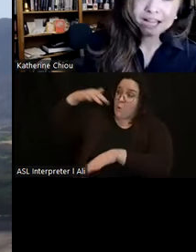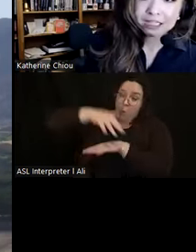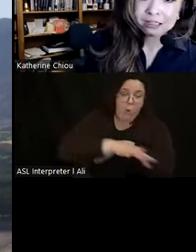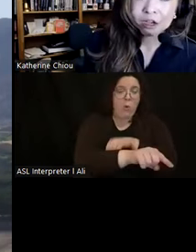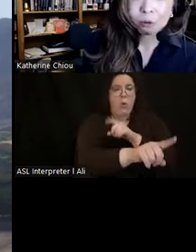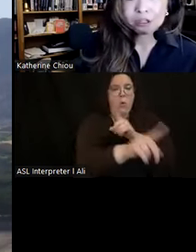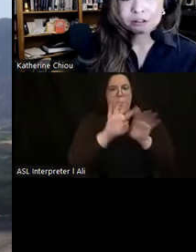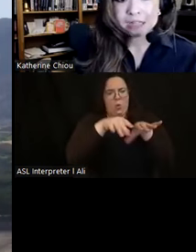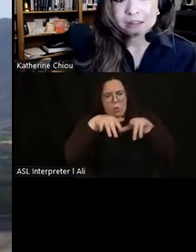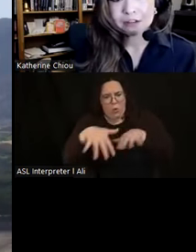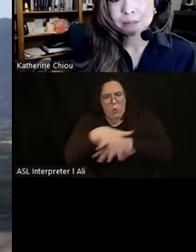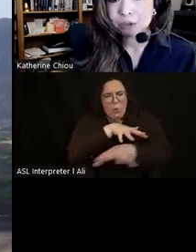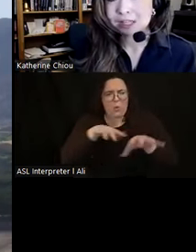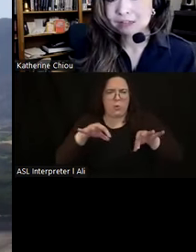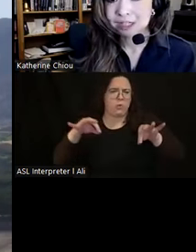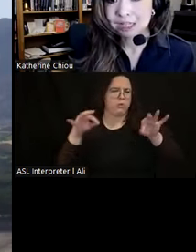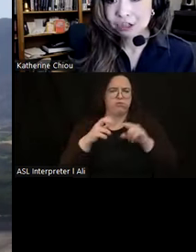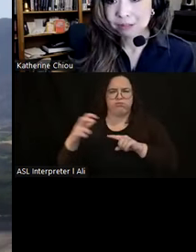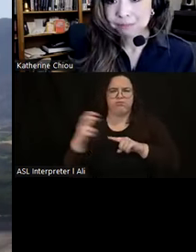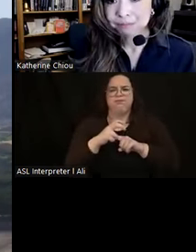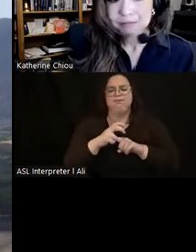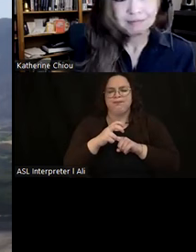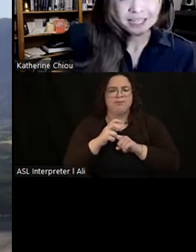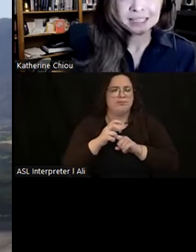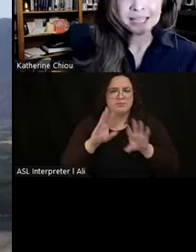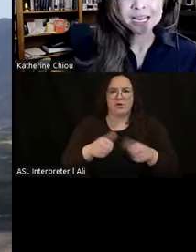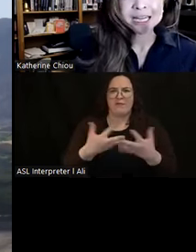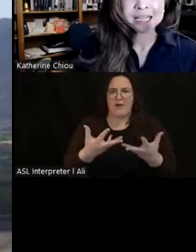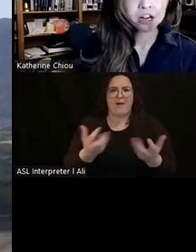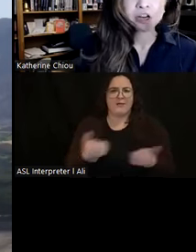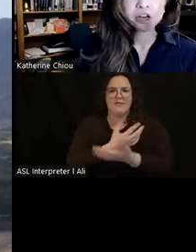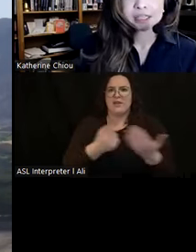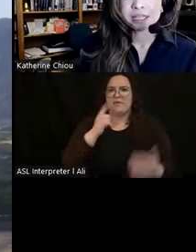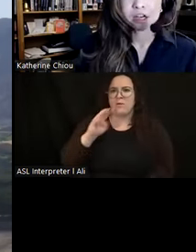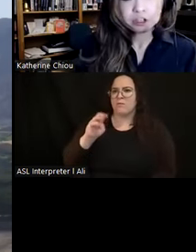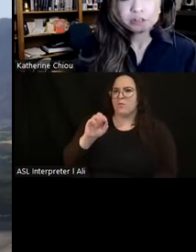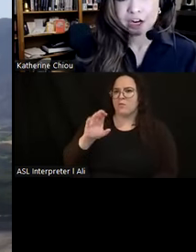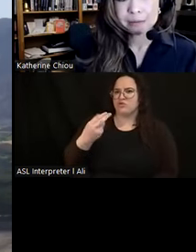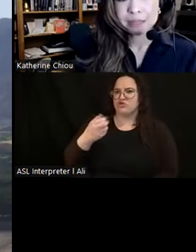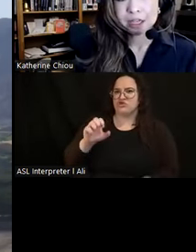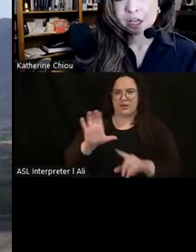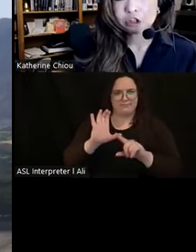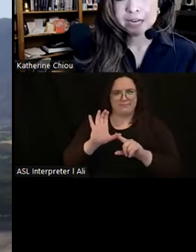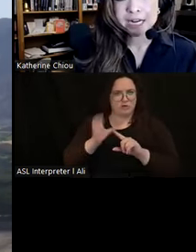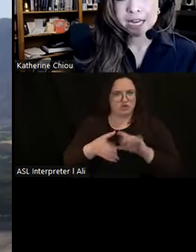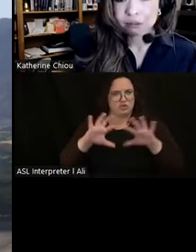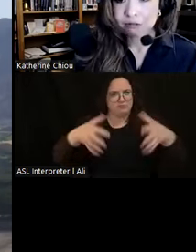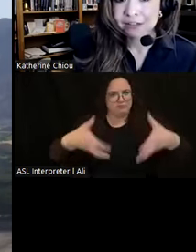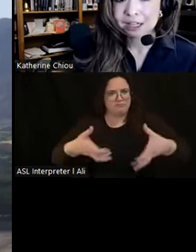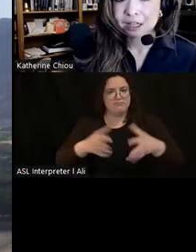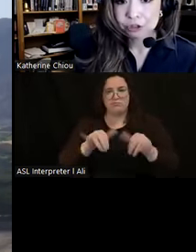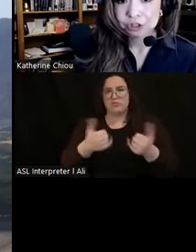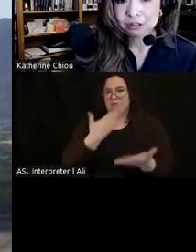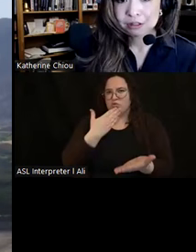lower valleys, were the cradle of the Moche civilization, a society that harnessed the harsh environment to create a